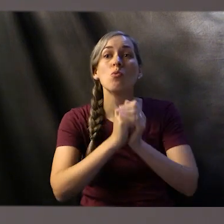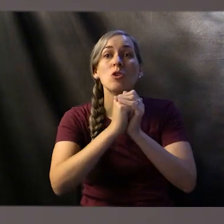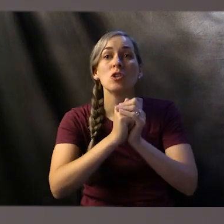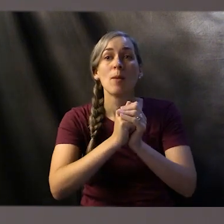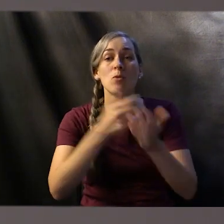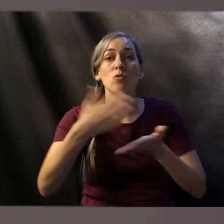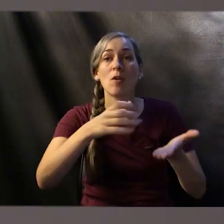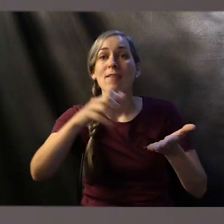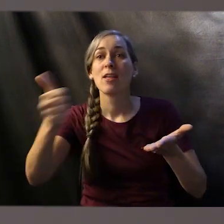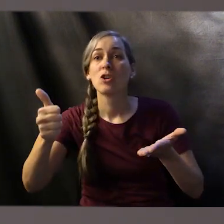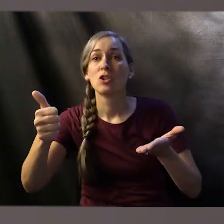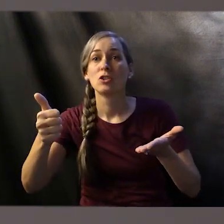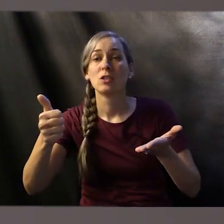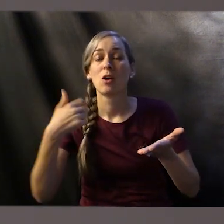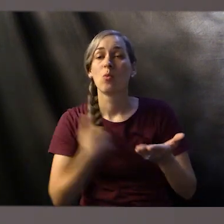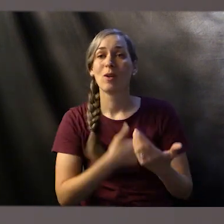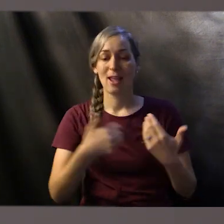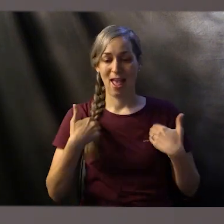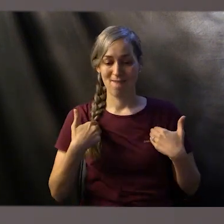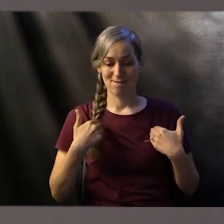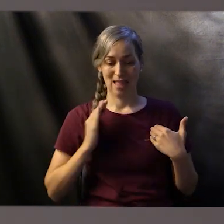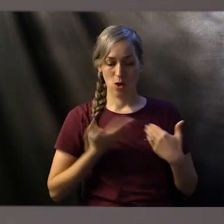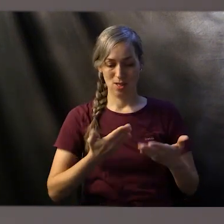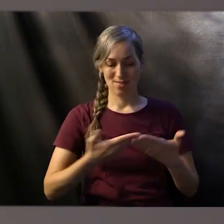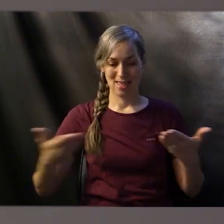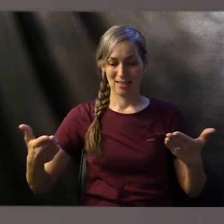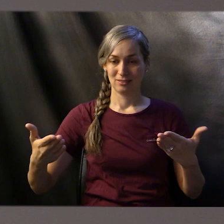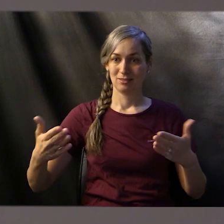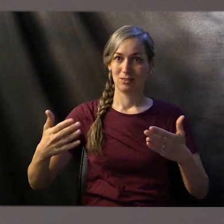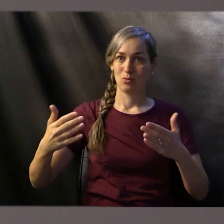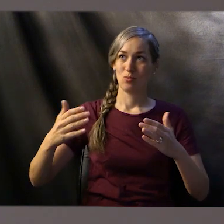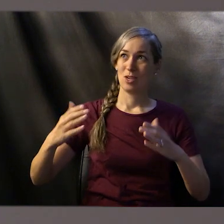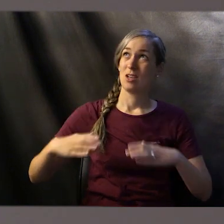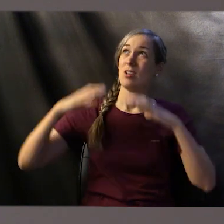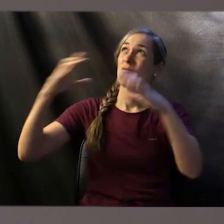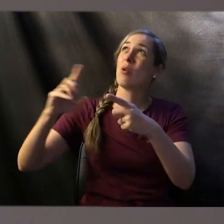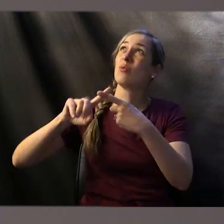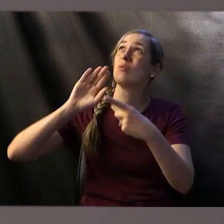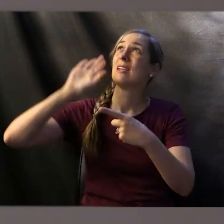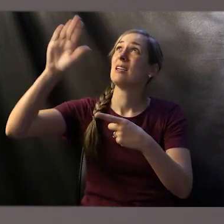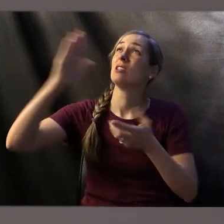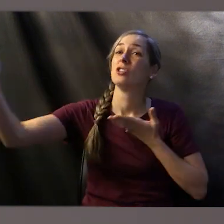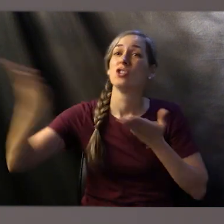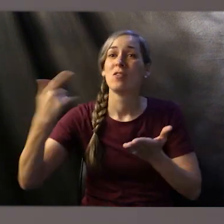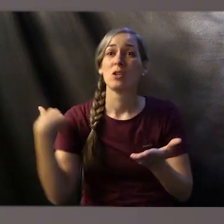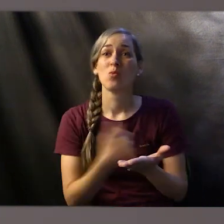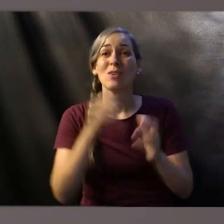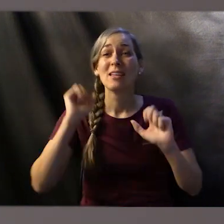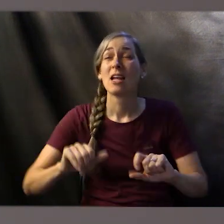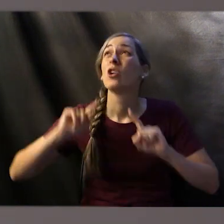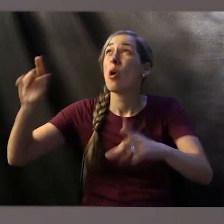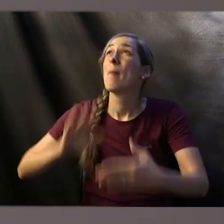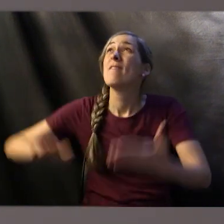and serving the Lord and the literal devotion of our possessions to the same service. And we can literally